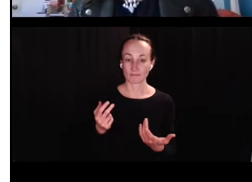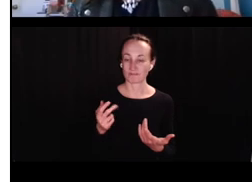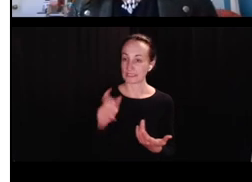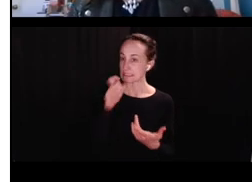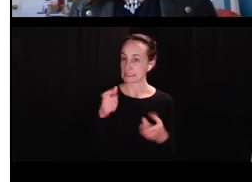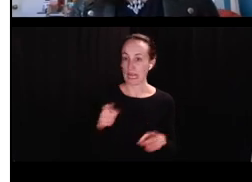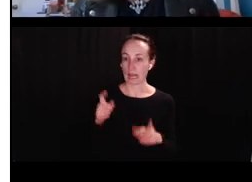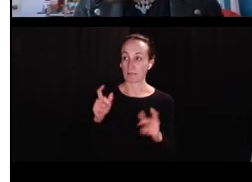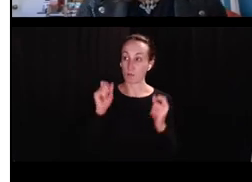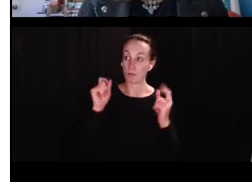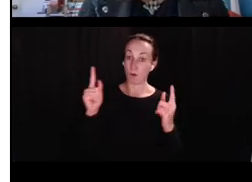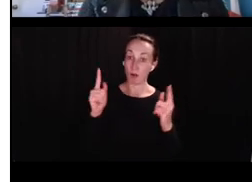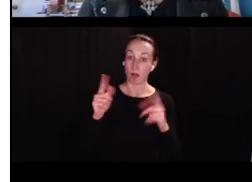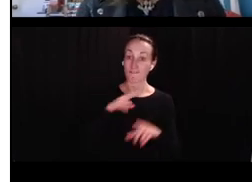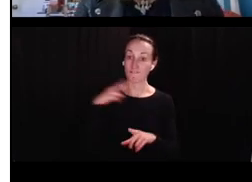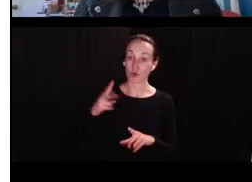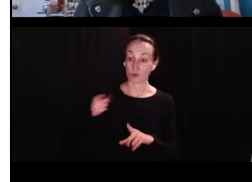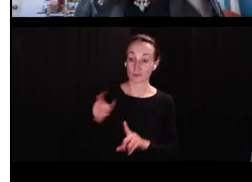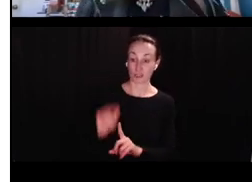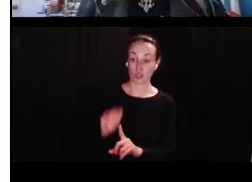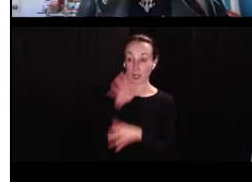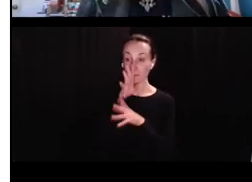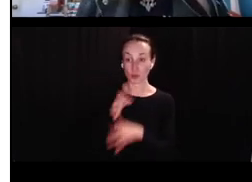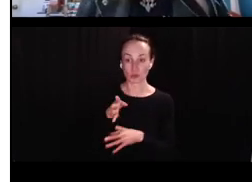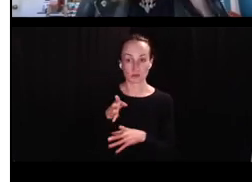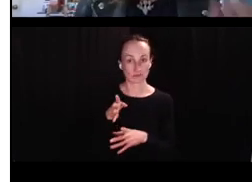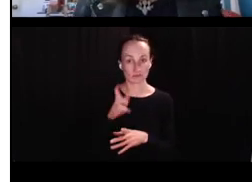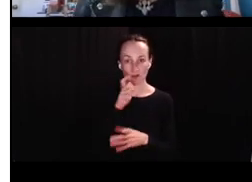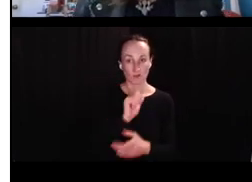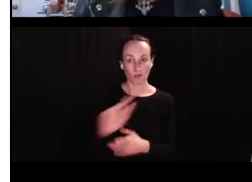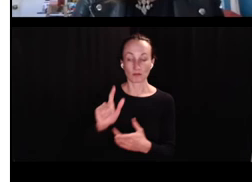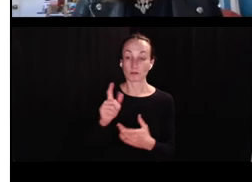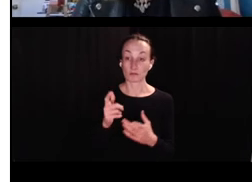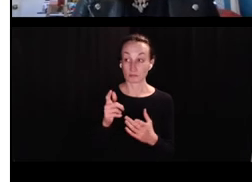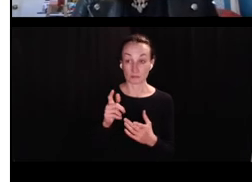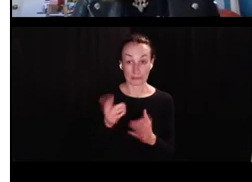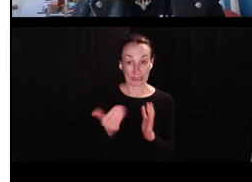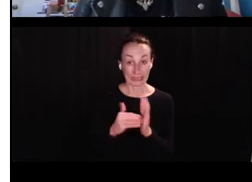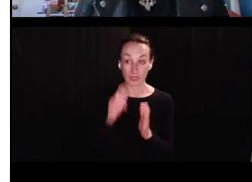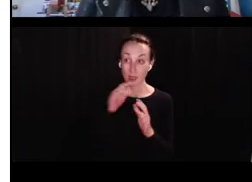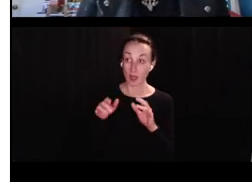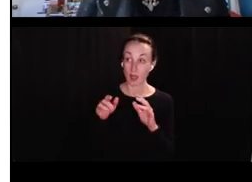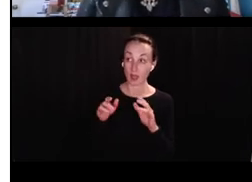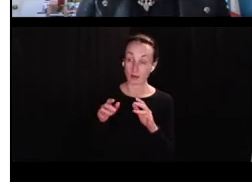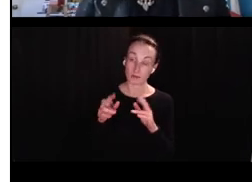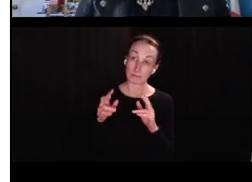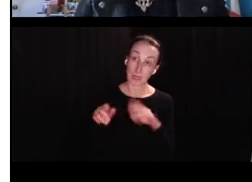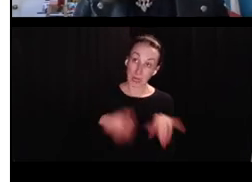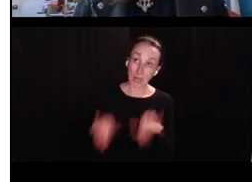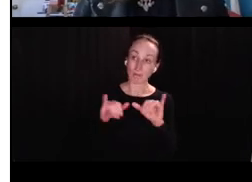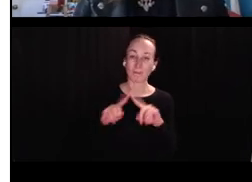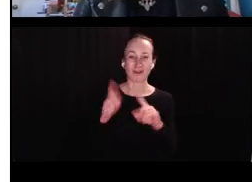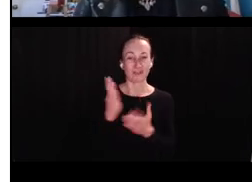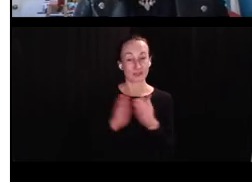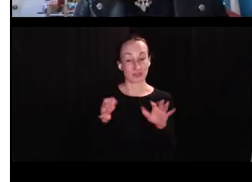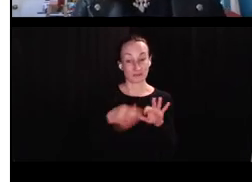Um, this is. Yeah. It's not happening with every verb that a child produces. In fact, there were, I mean,